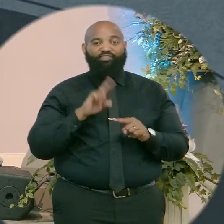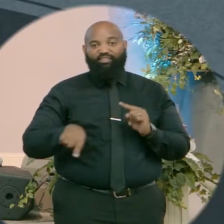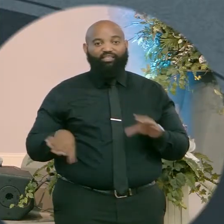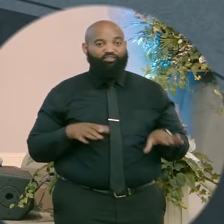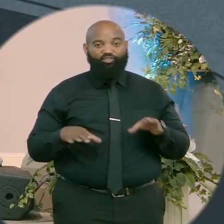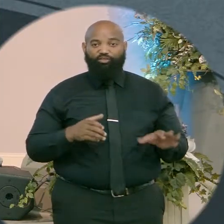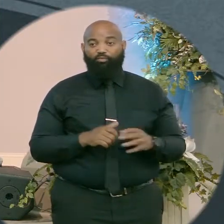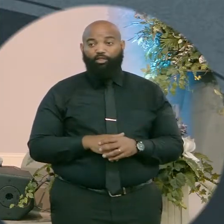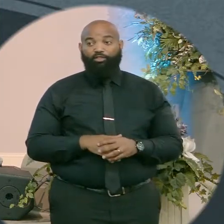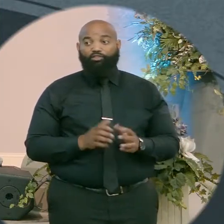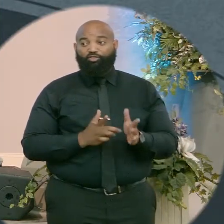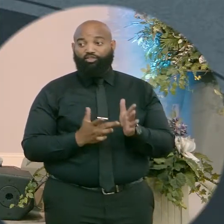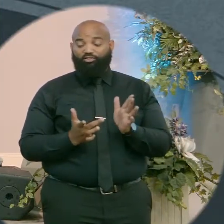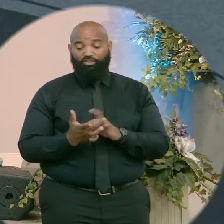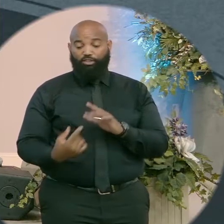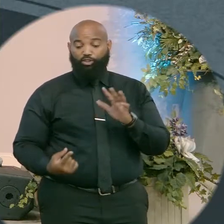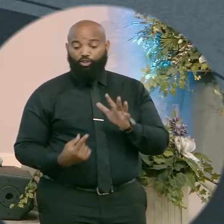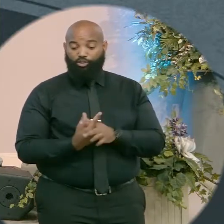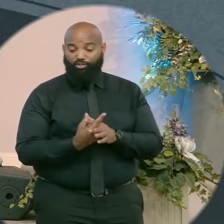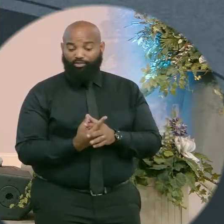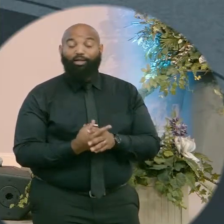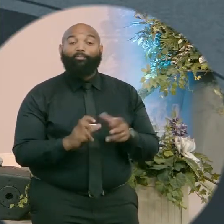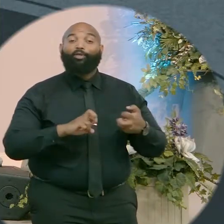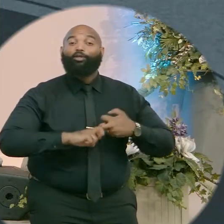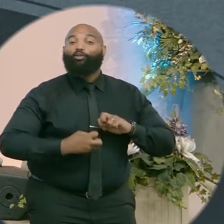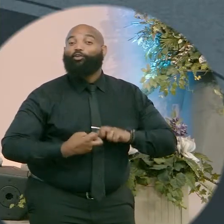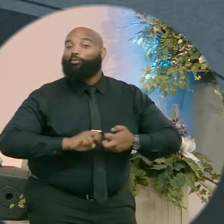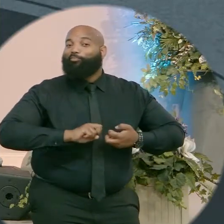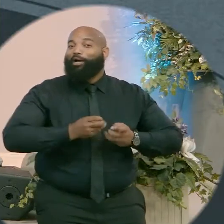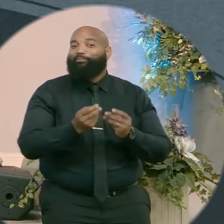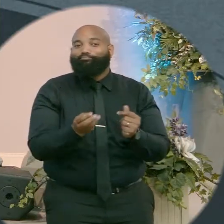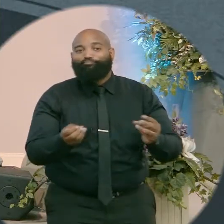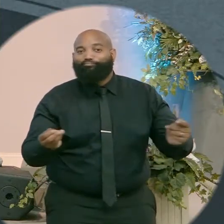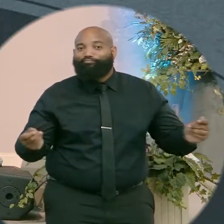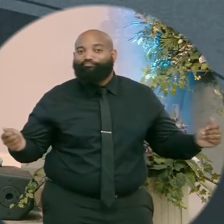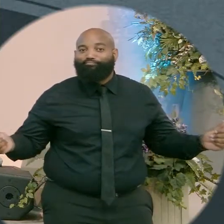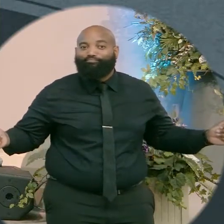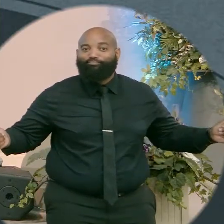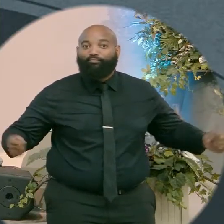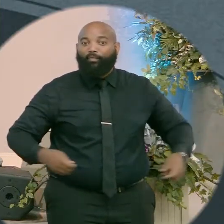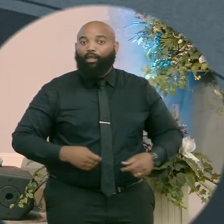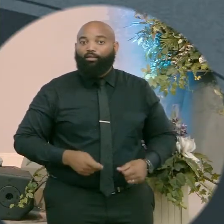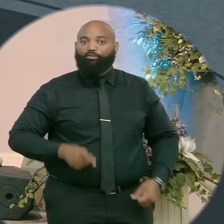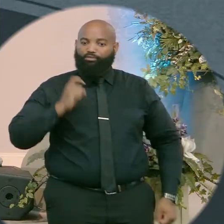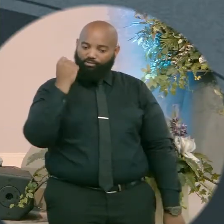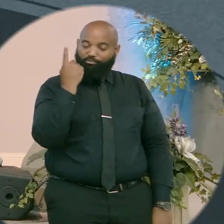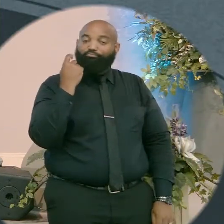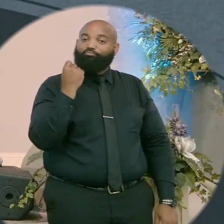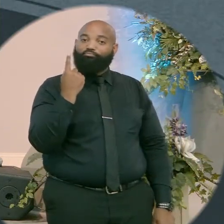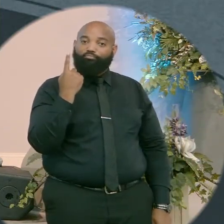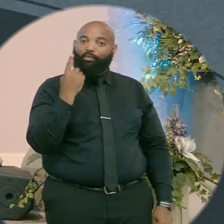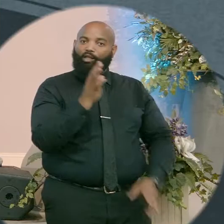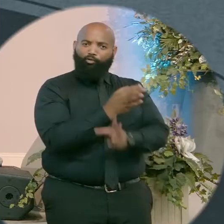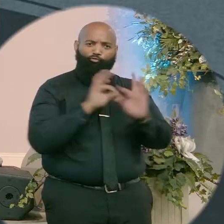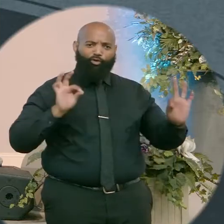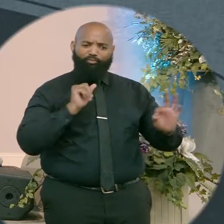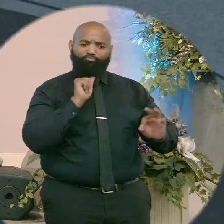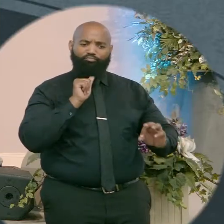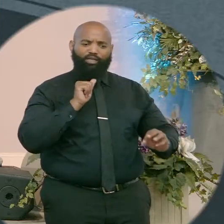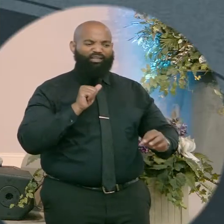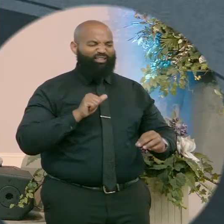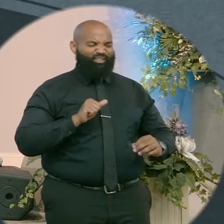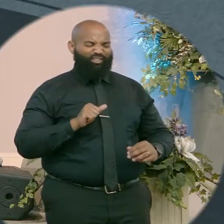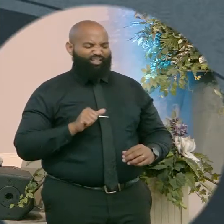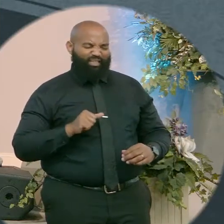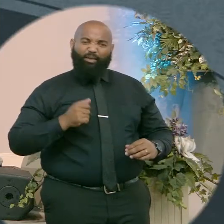out. So problems come, but through the power of God, they get knocked out. So you need to understand, freedom doesn't mean I don't have any